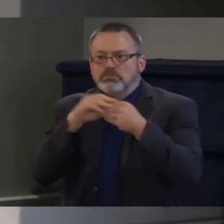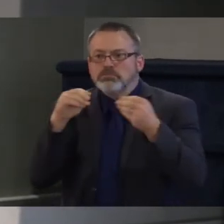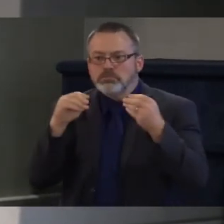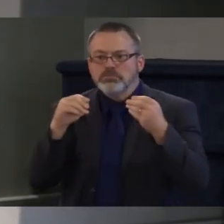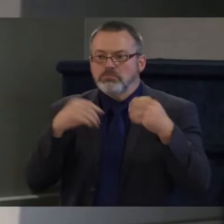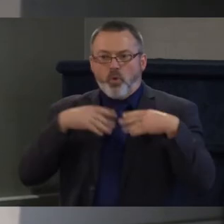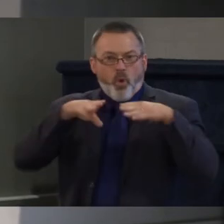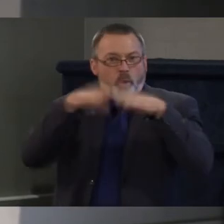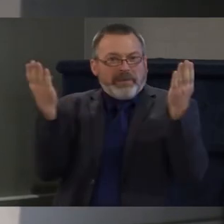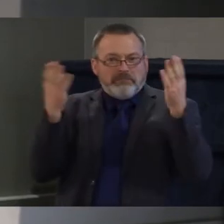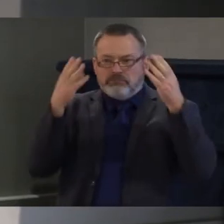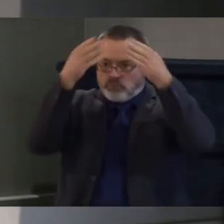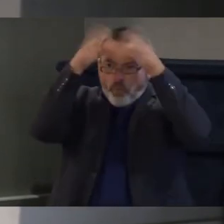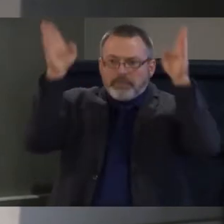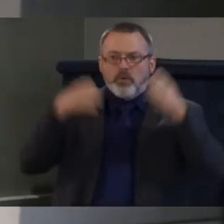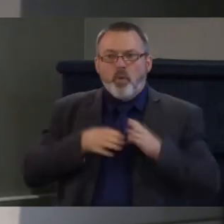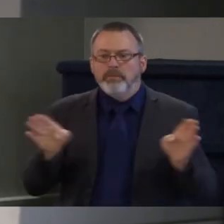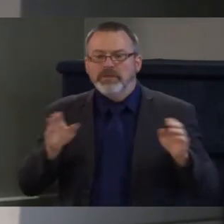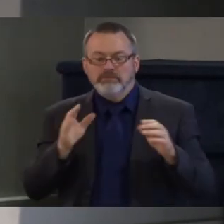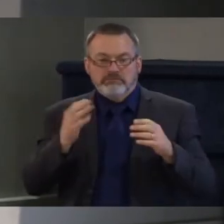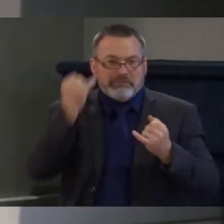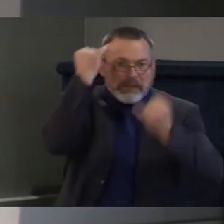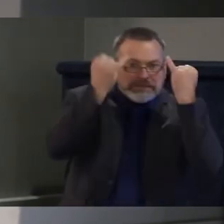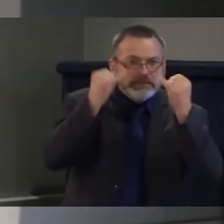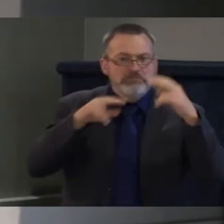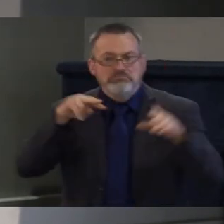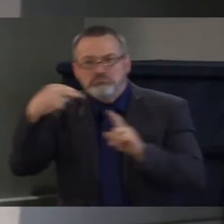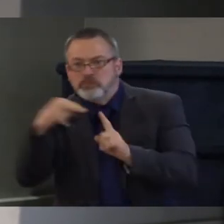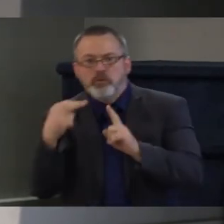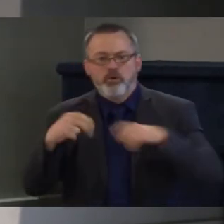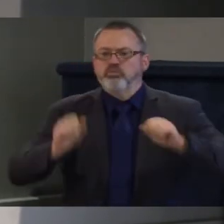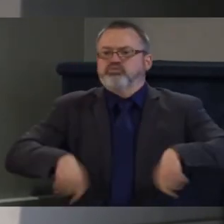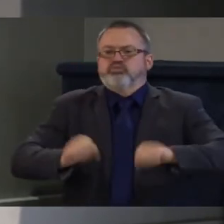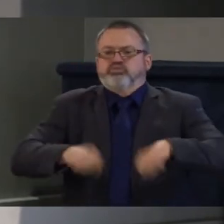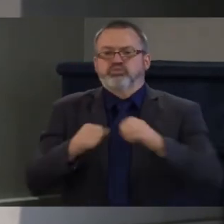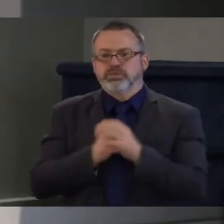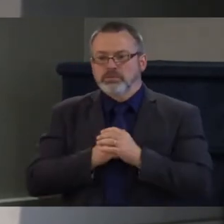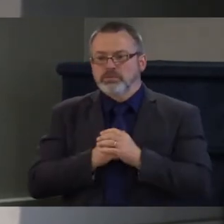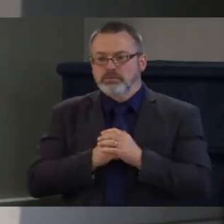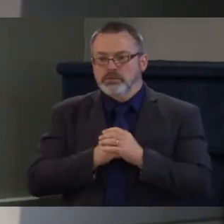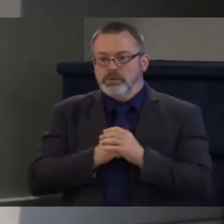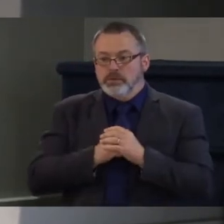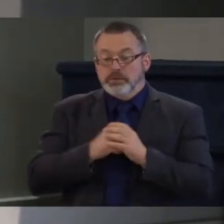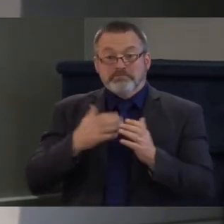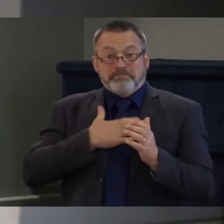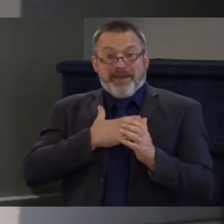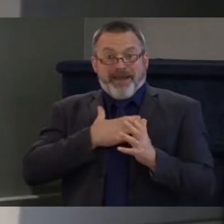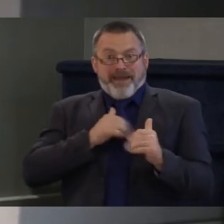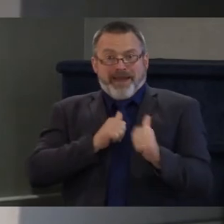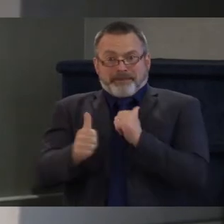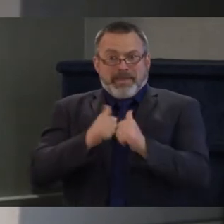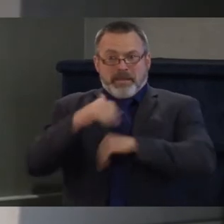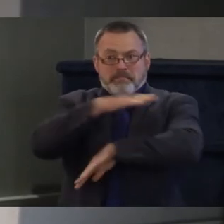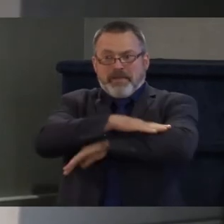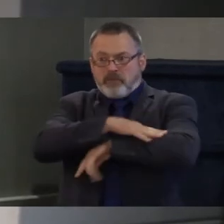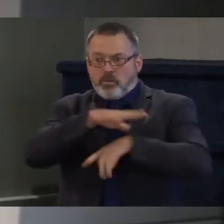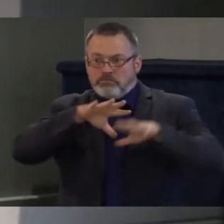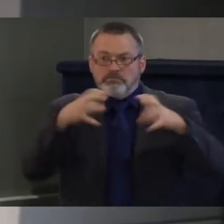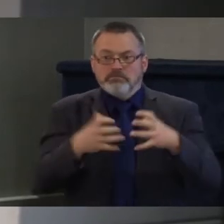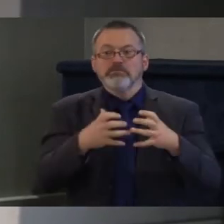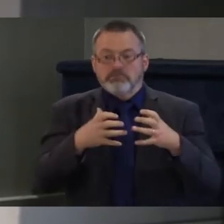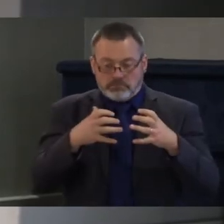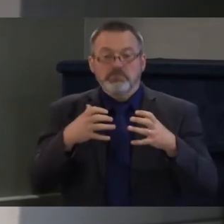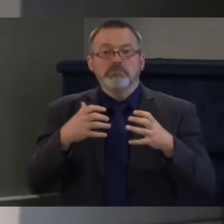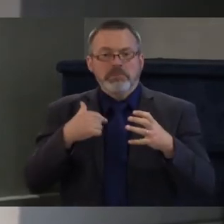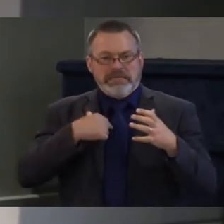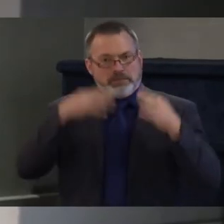state house on the campaign uh shortly after deciding to run i reached out to a dear friend